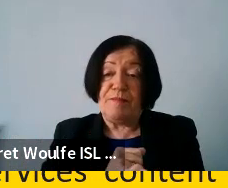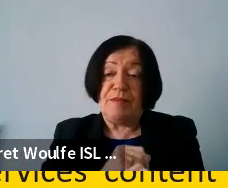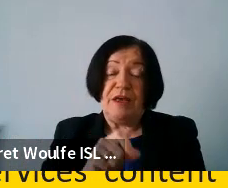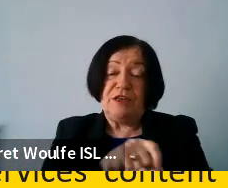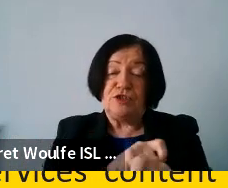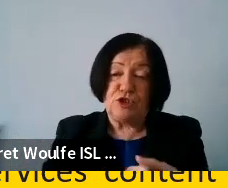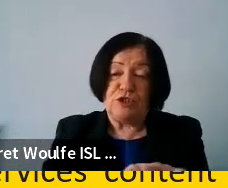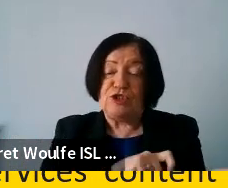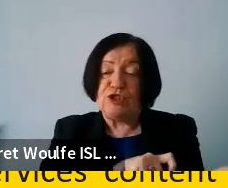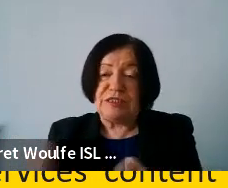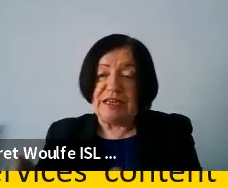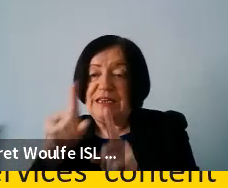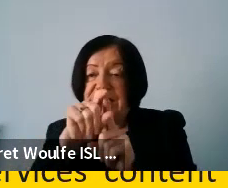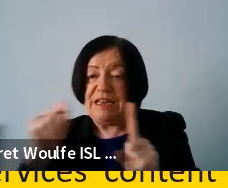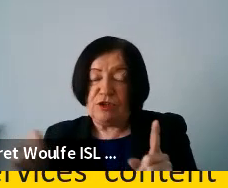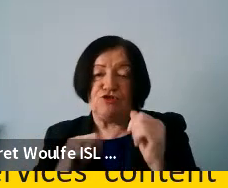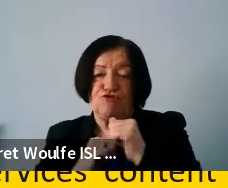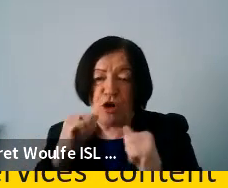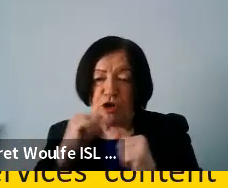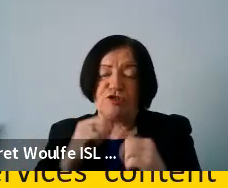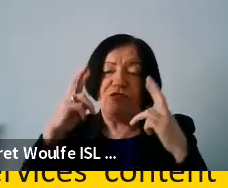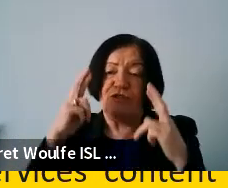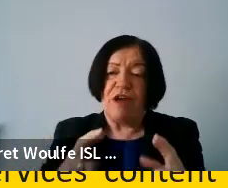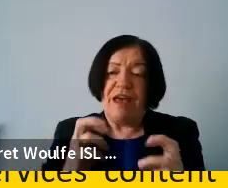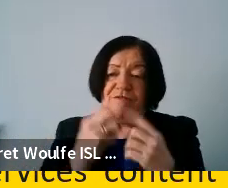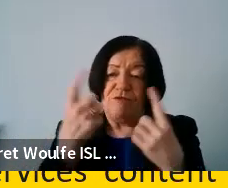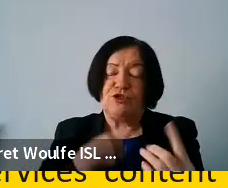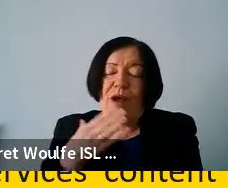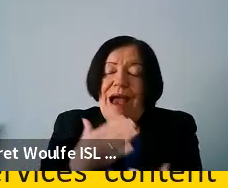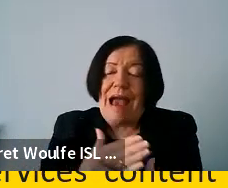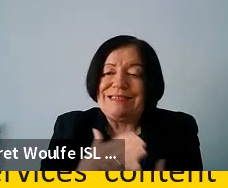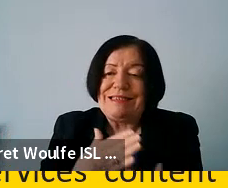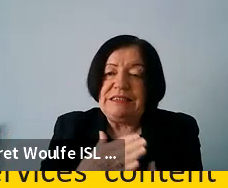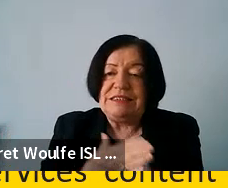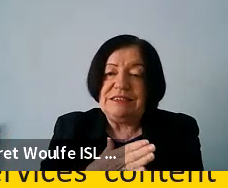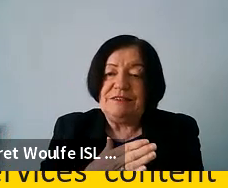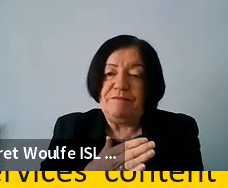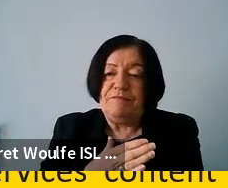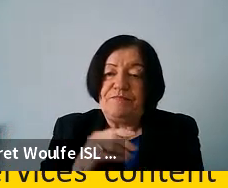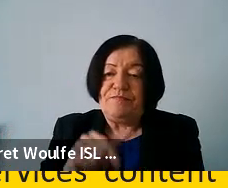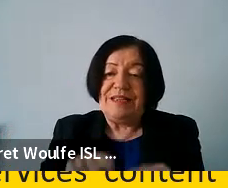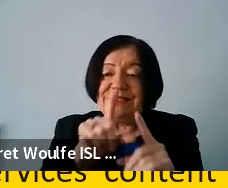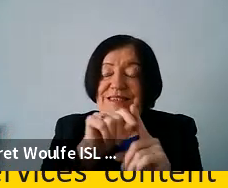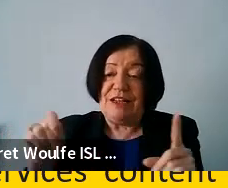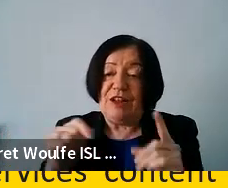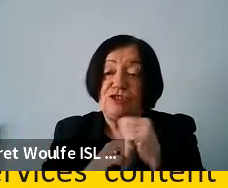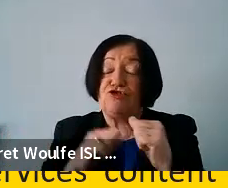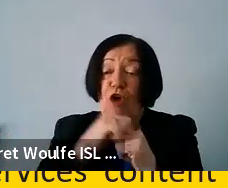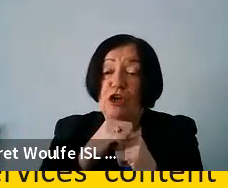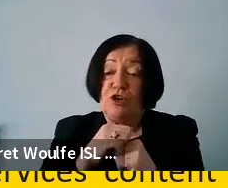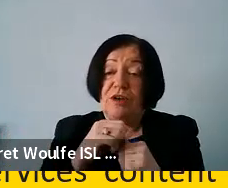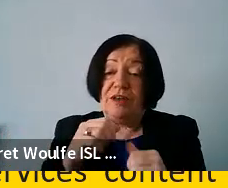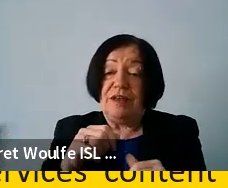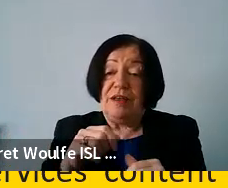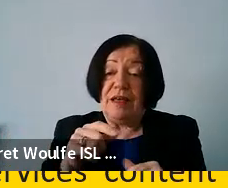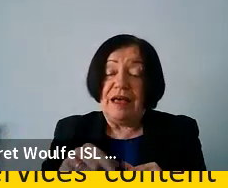sustainable digital infrastructures and the right to everyone to access these digital infrastructures as the